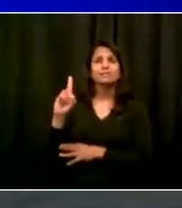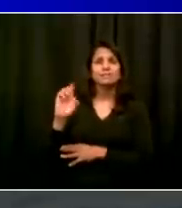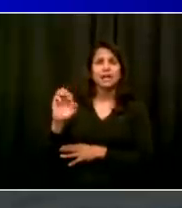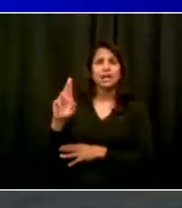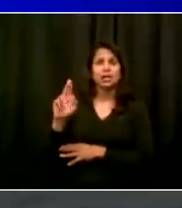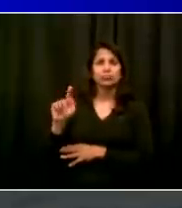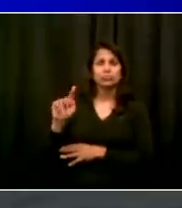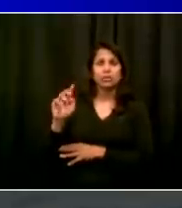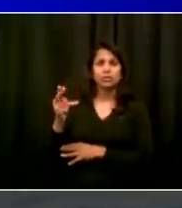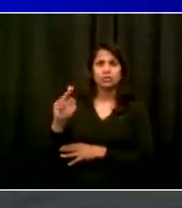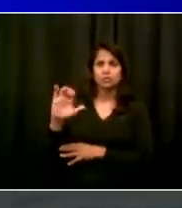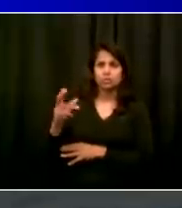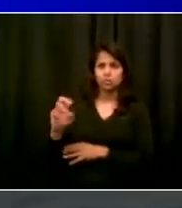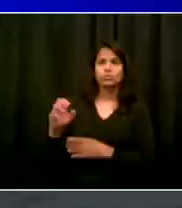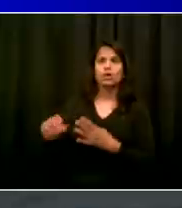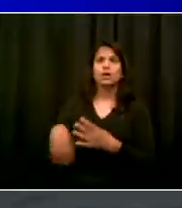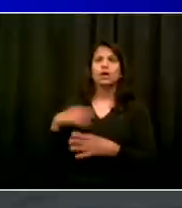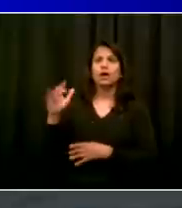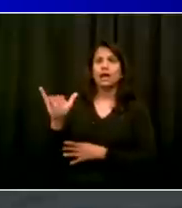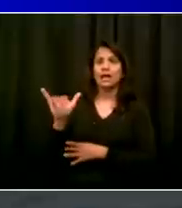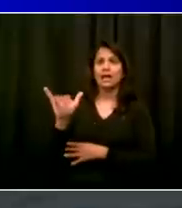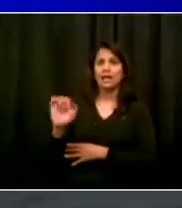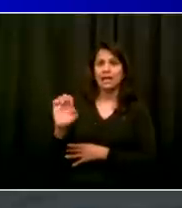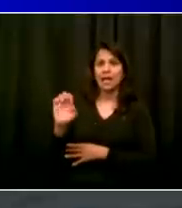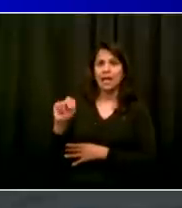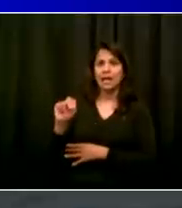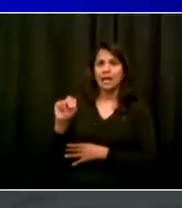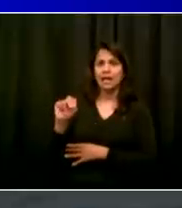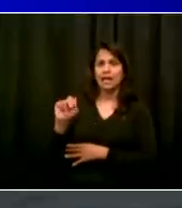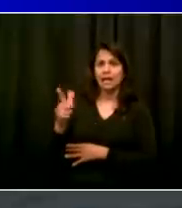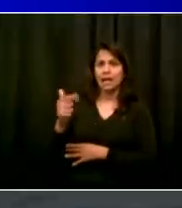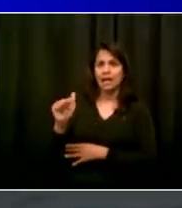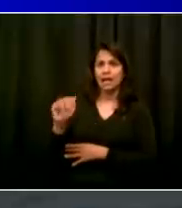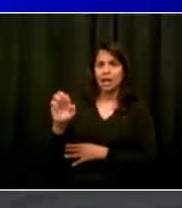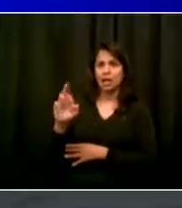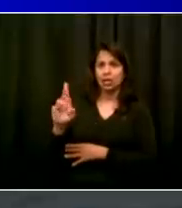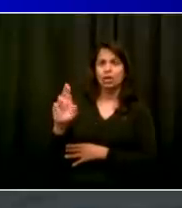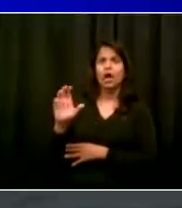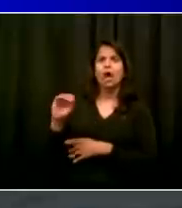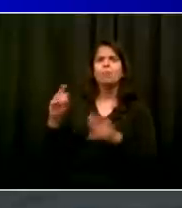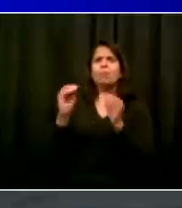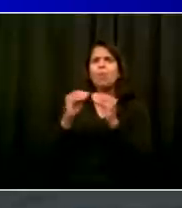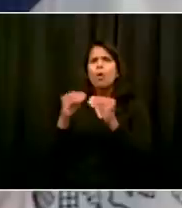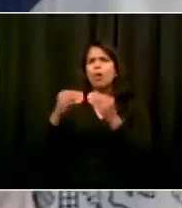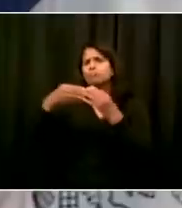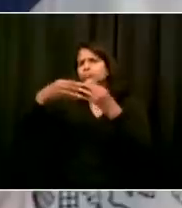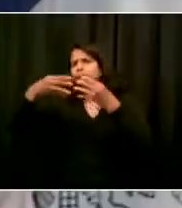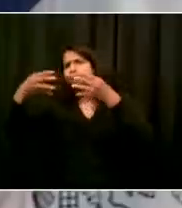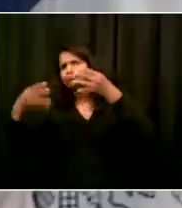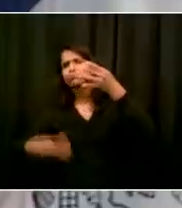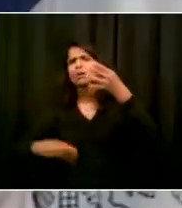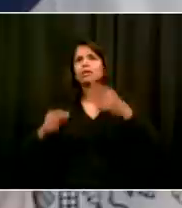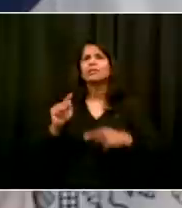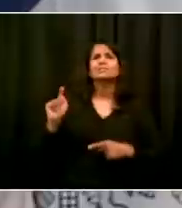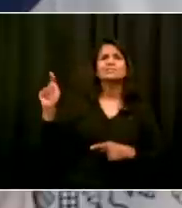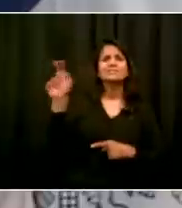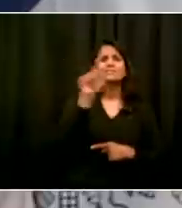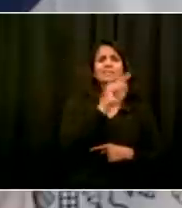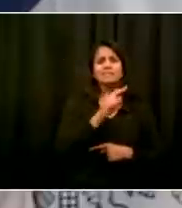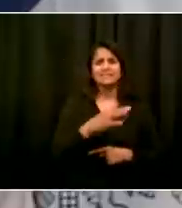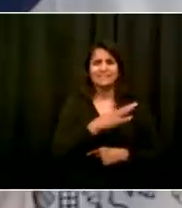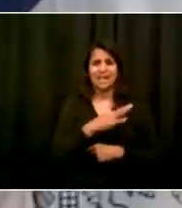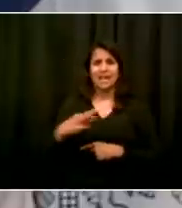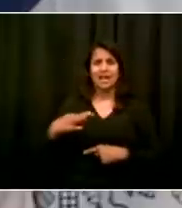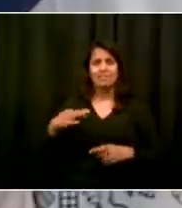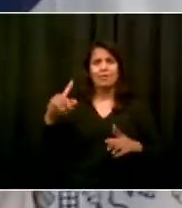a unified voice to say to the community how important it was for everyone to be part of this effort to turn back this challenge. With that, I want you